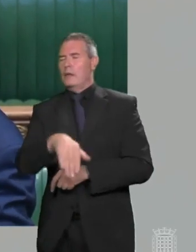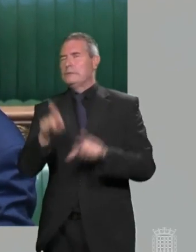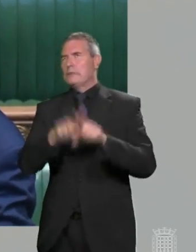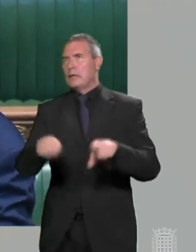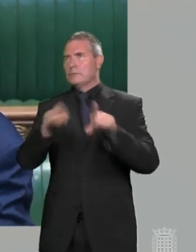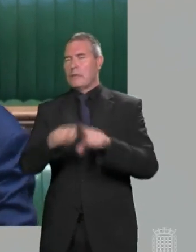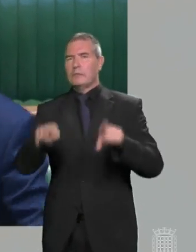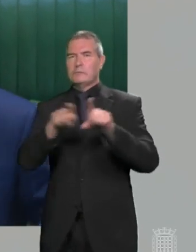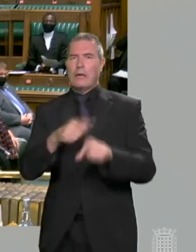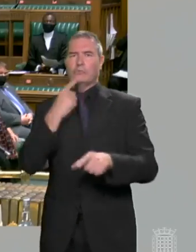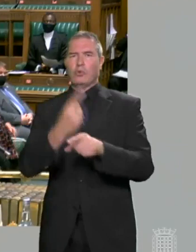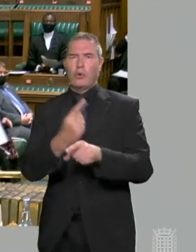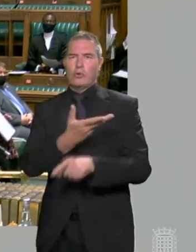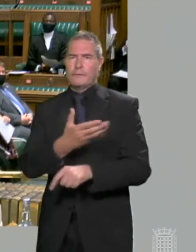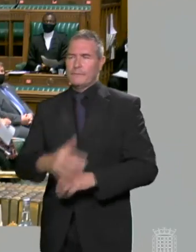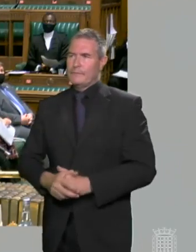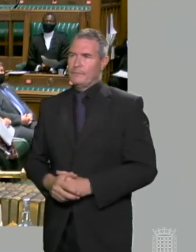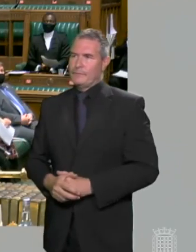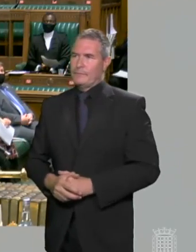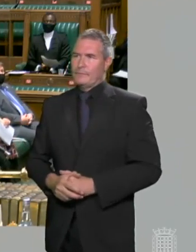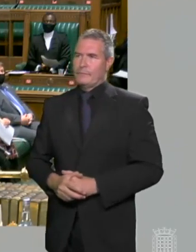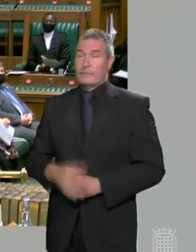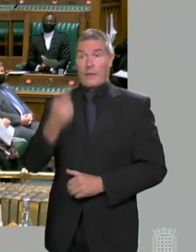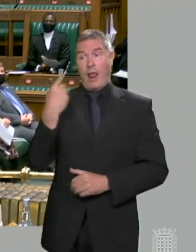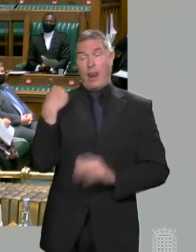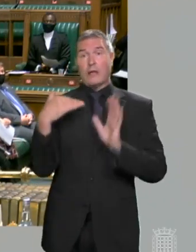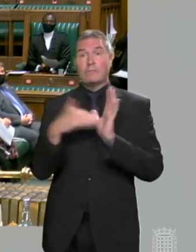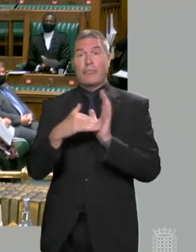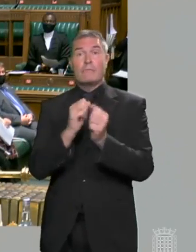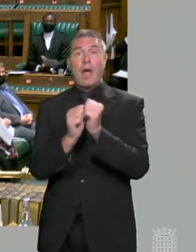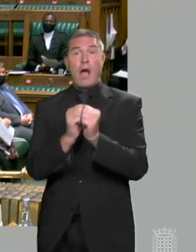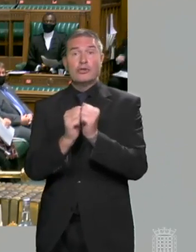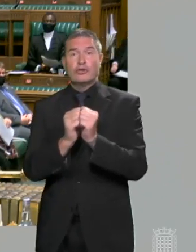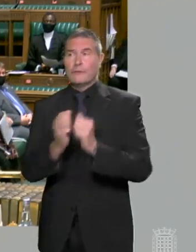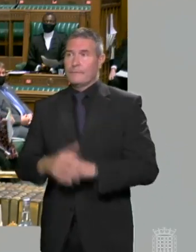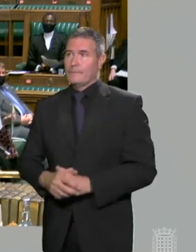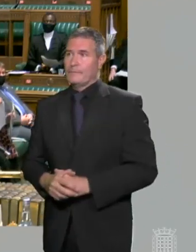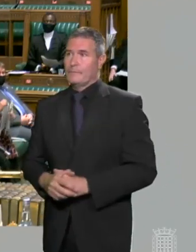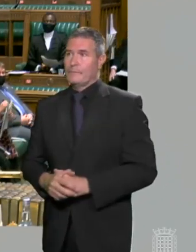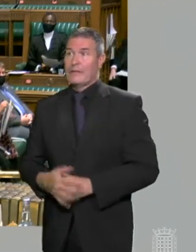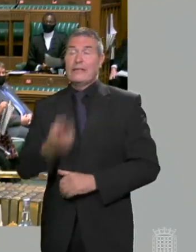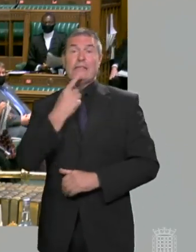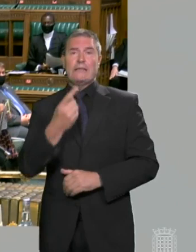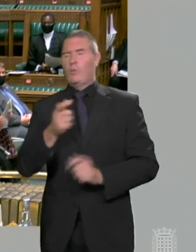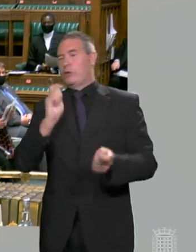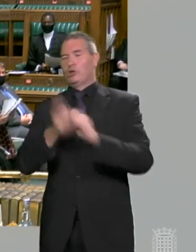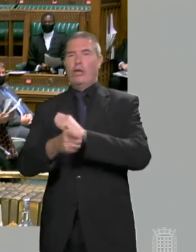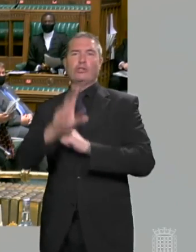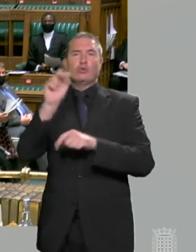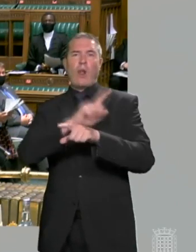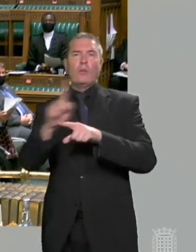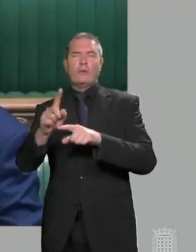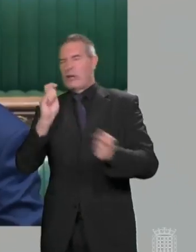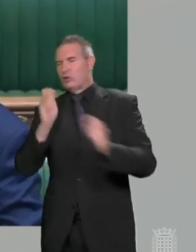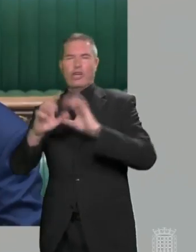so many times. Last month, March, he said we could turn the tide in 12 weeks. Remember that?